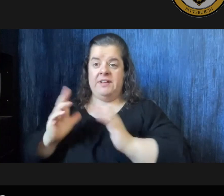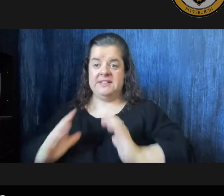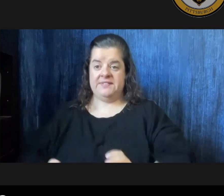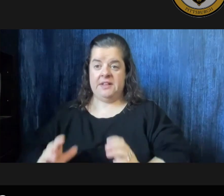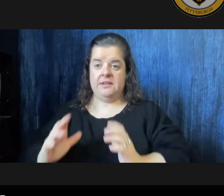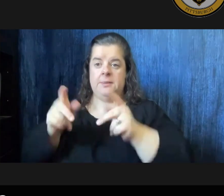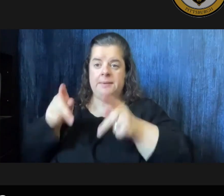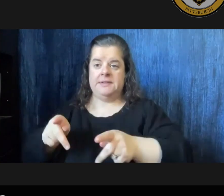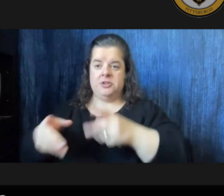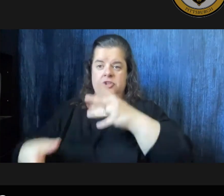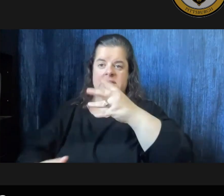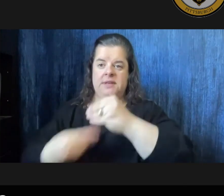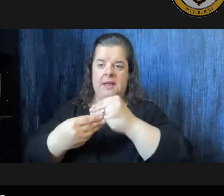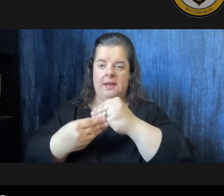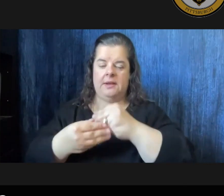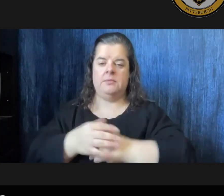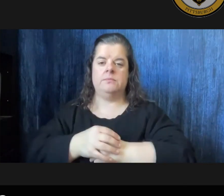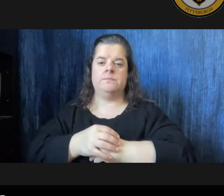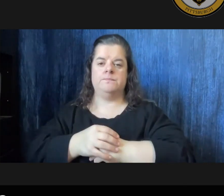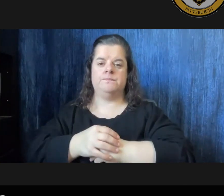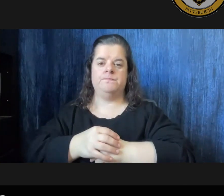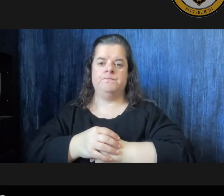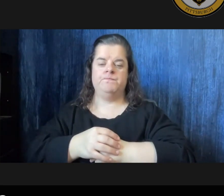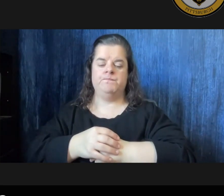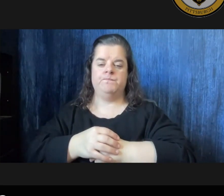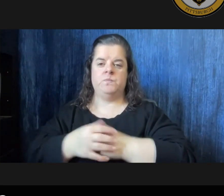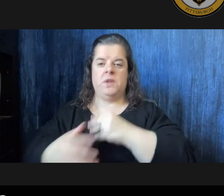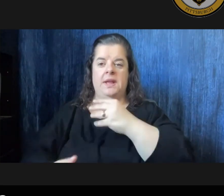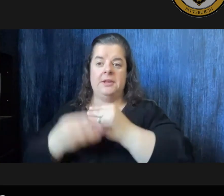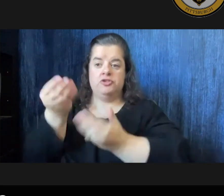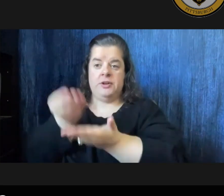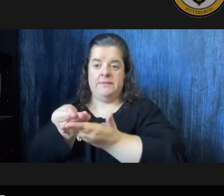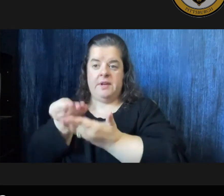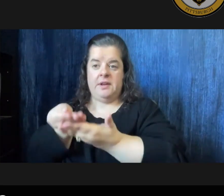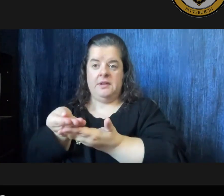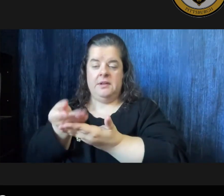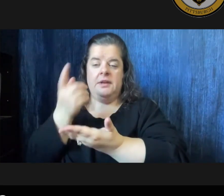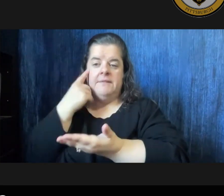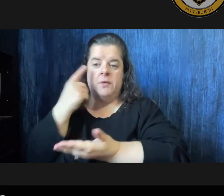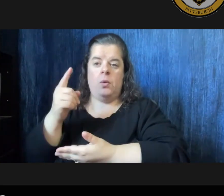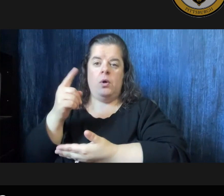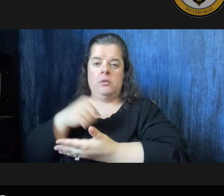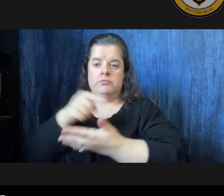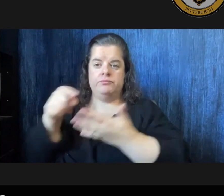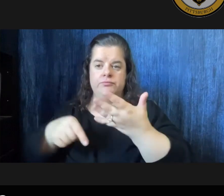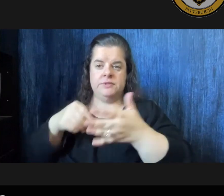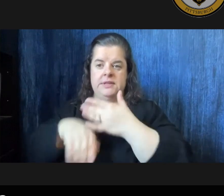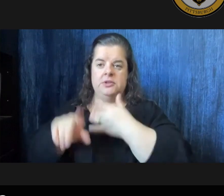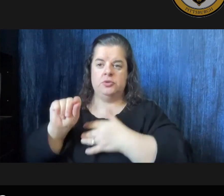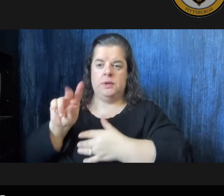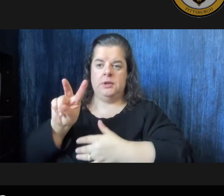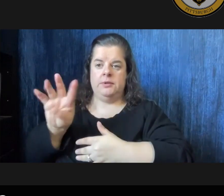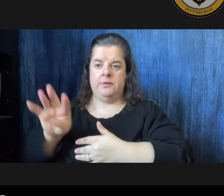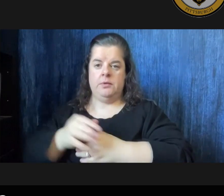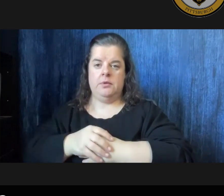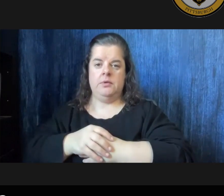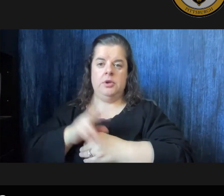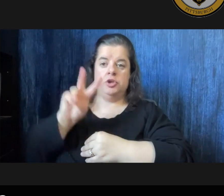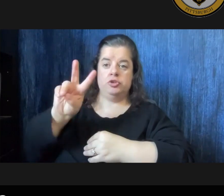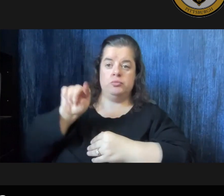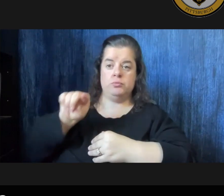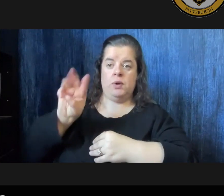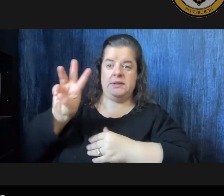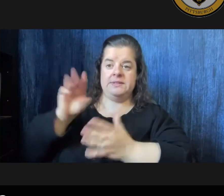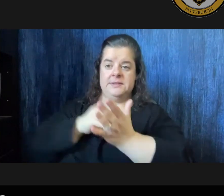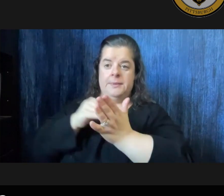added to police and additional funding was also added to the following in 2024 2.6 million